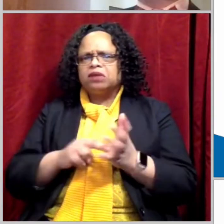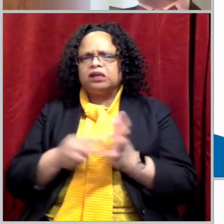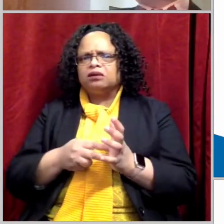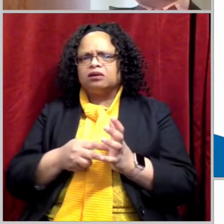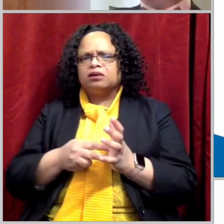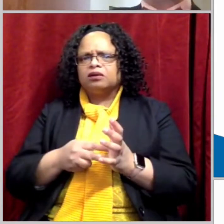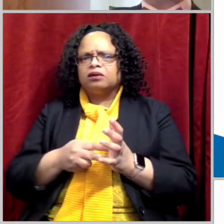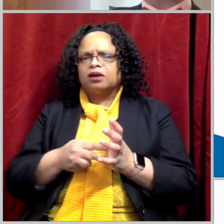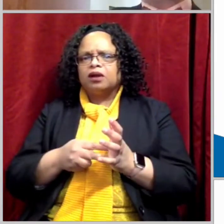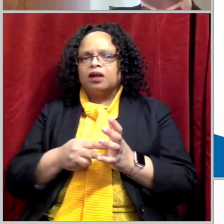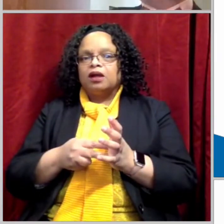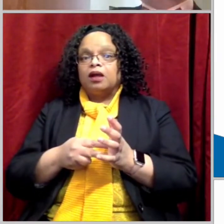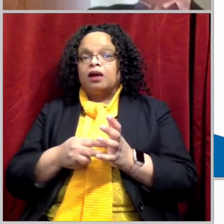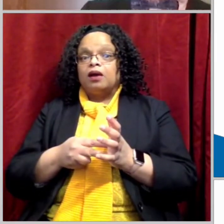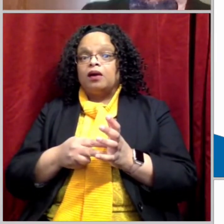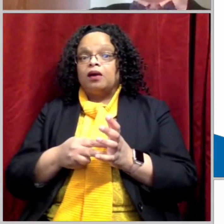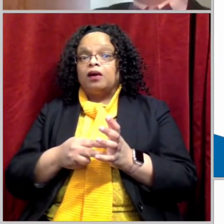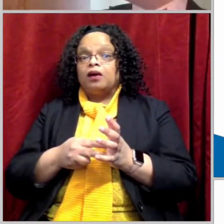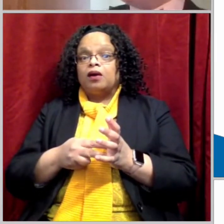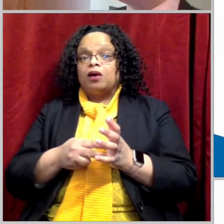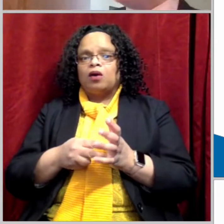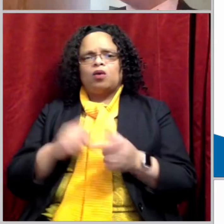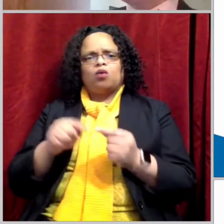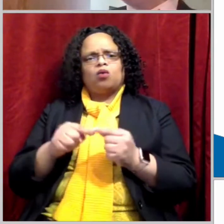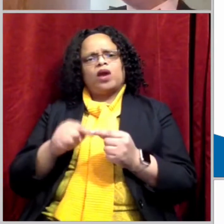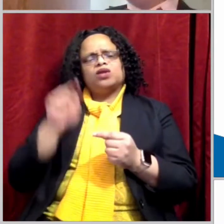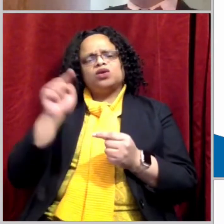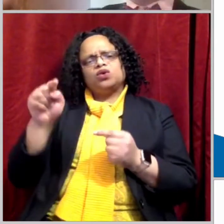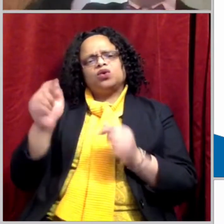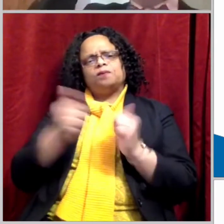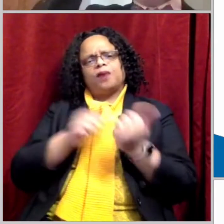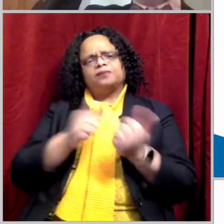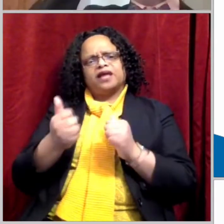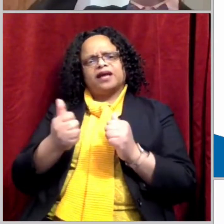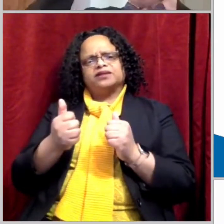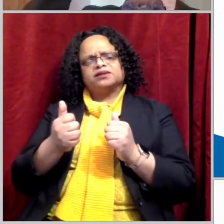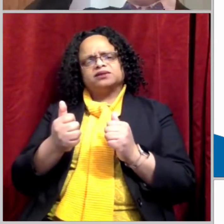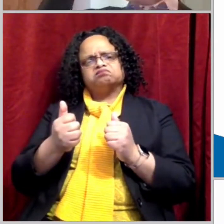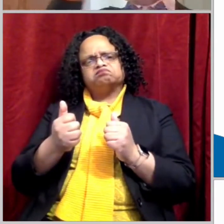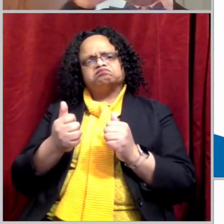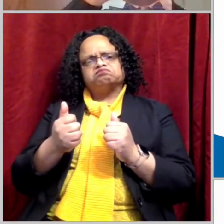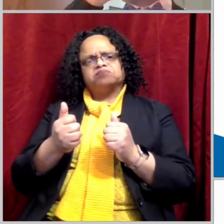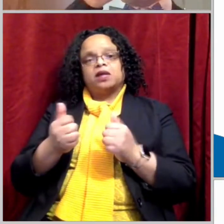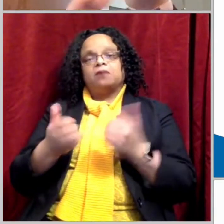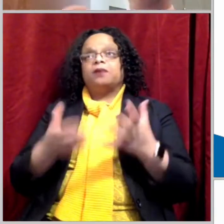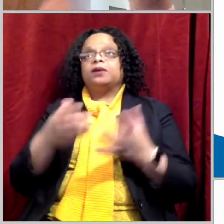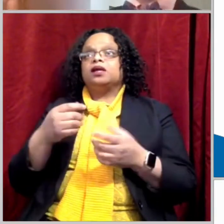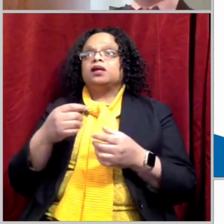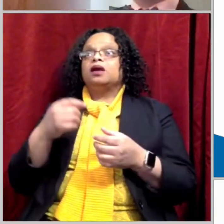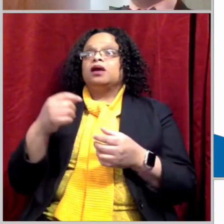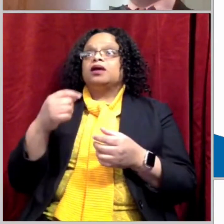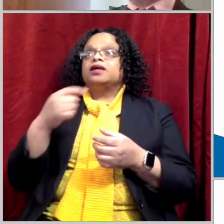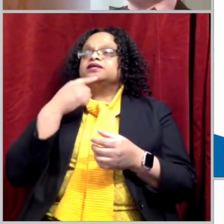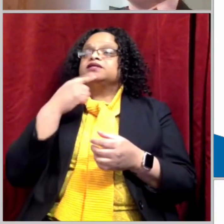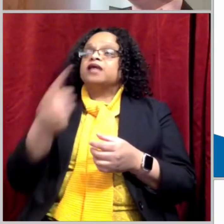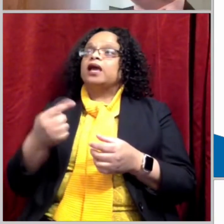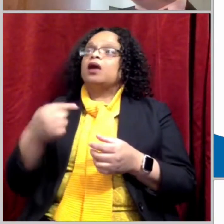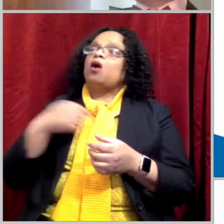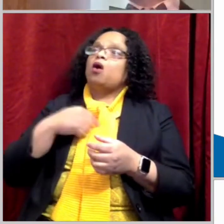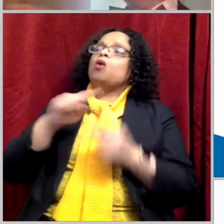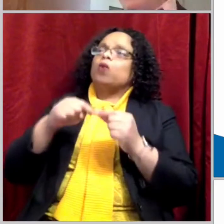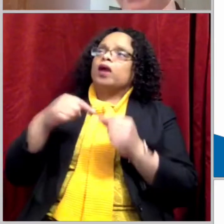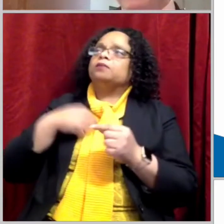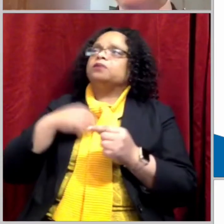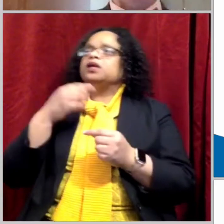may be talking like if I asked somebody, well, when were you baptized? And typically we think of an age. Oh, well, I was baptized when I was 20 years old.